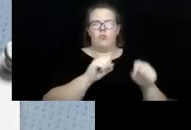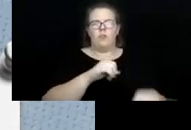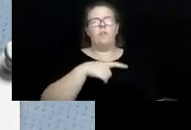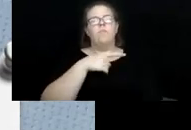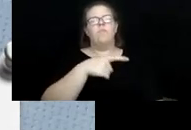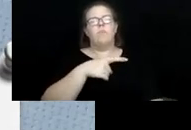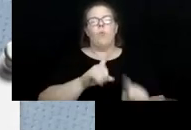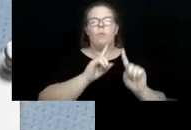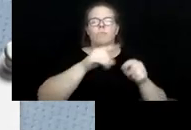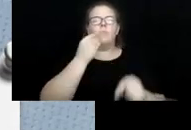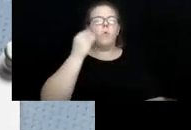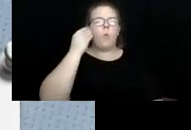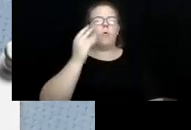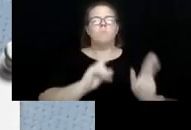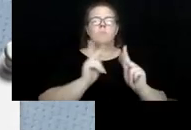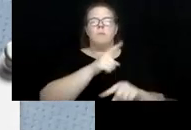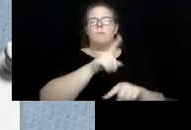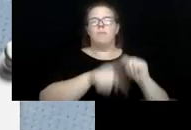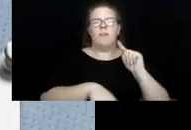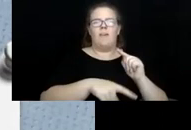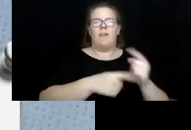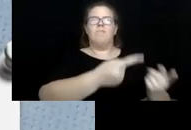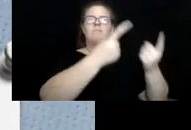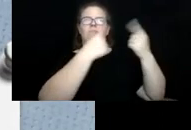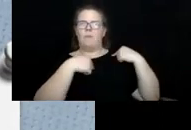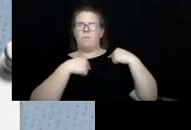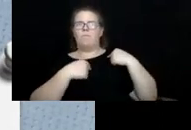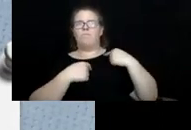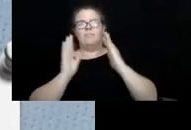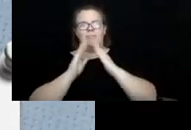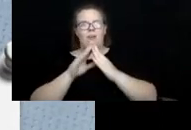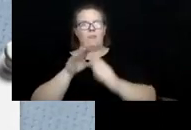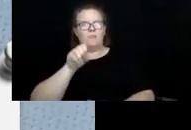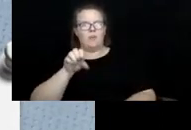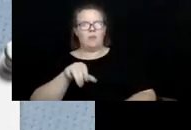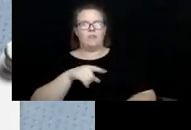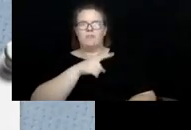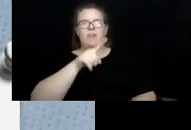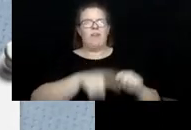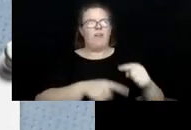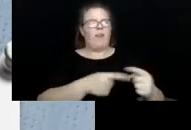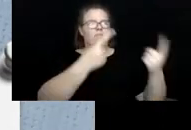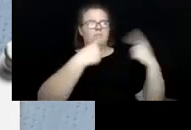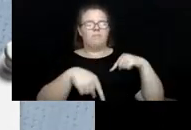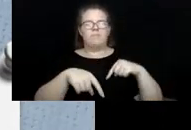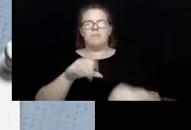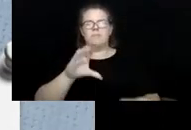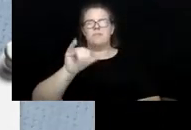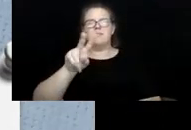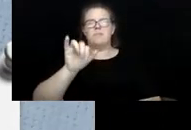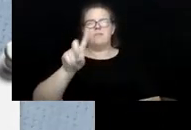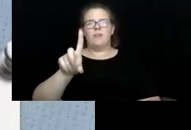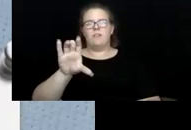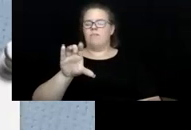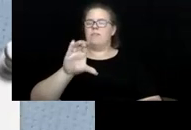cannot come down to where we're located in downtown Syracuse. They can't get to the Civic Center, but they've got a broken furnace